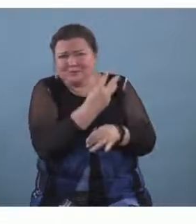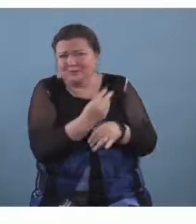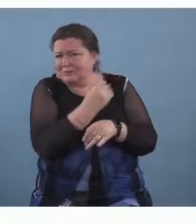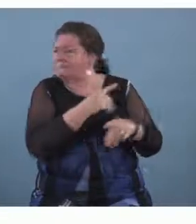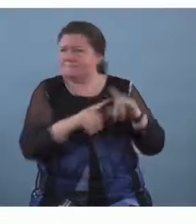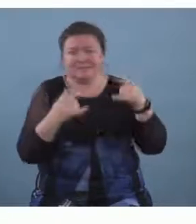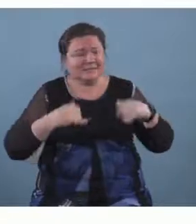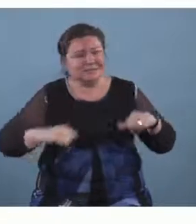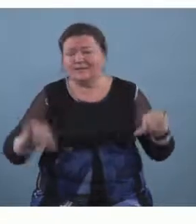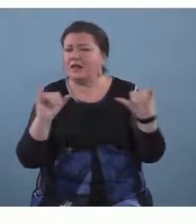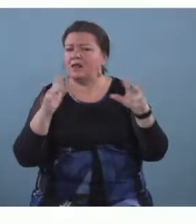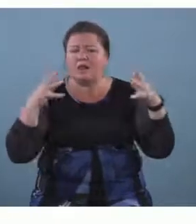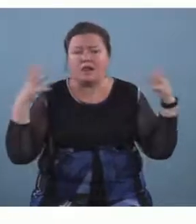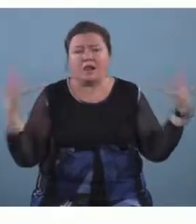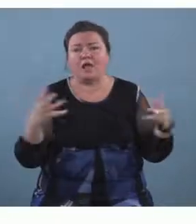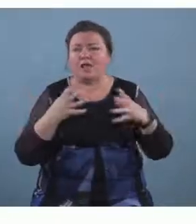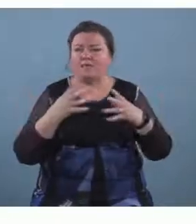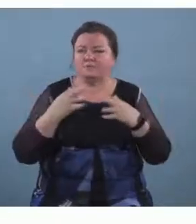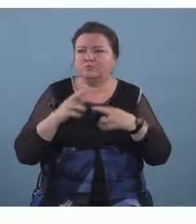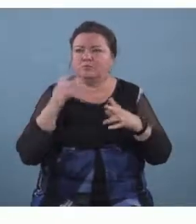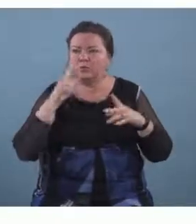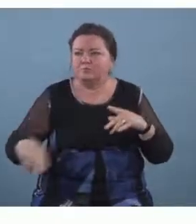um lots of room for creativity